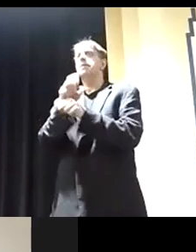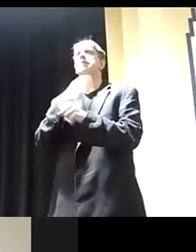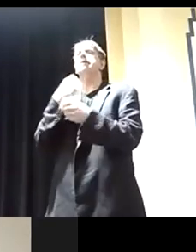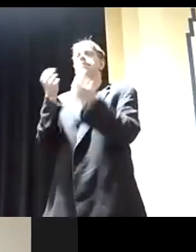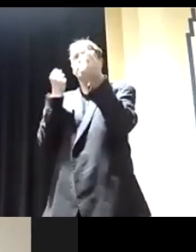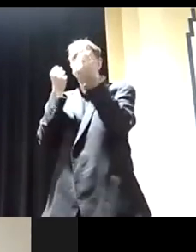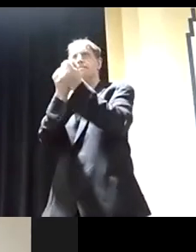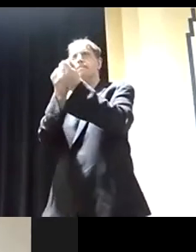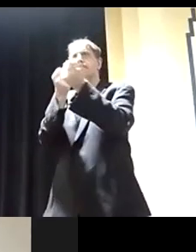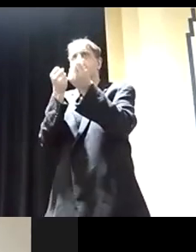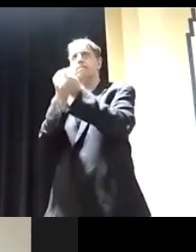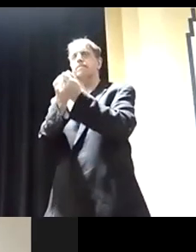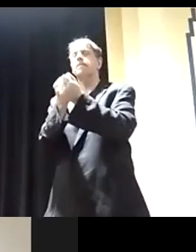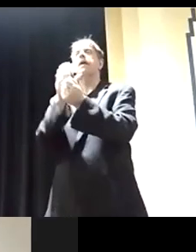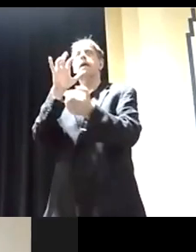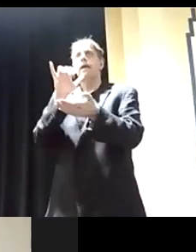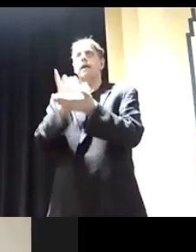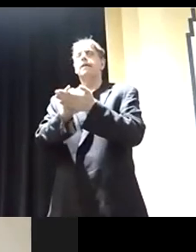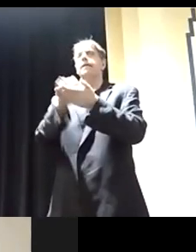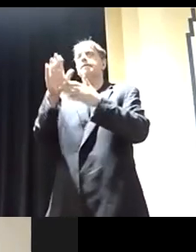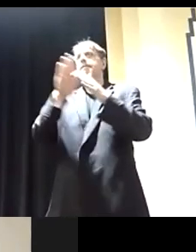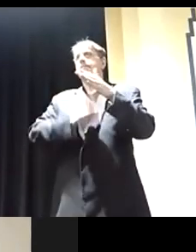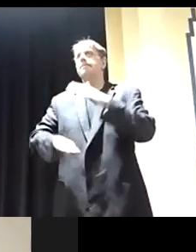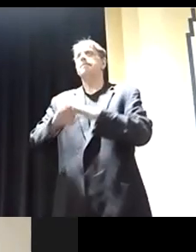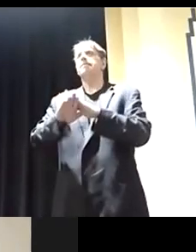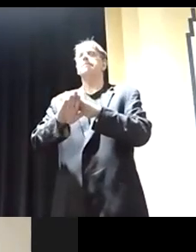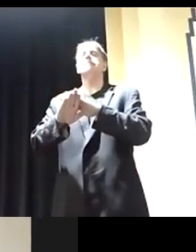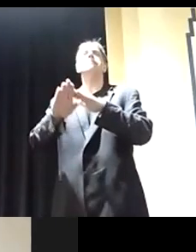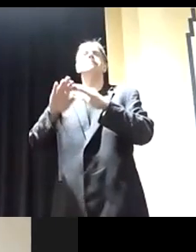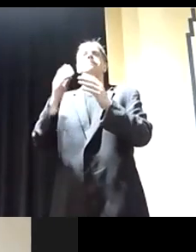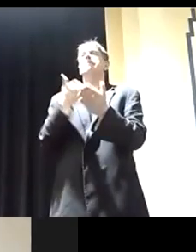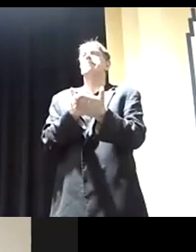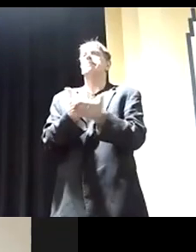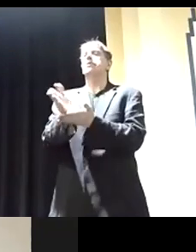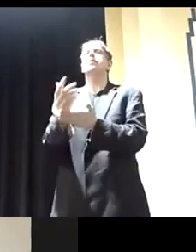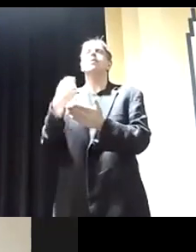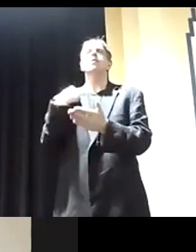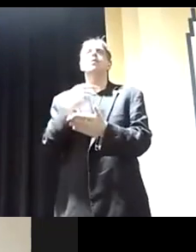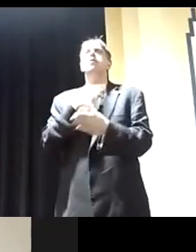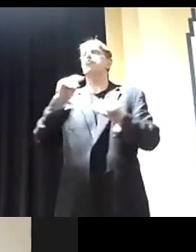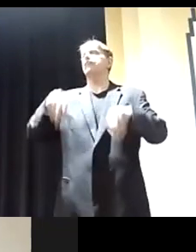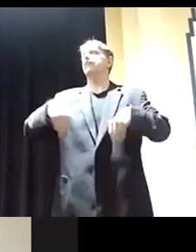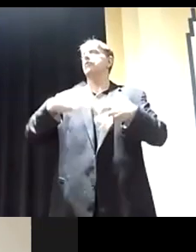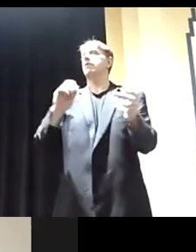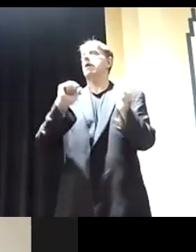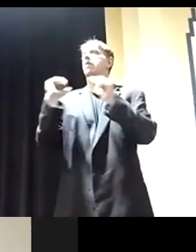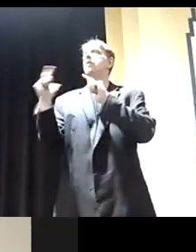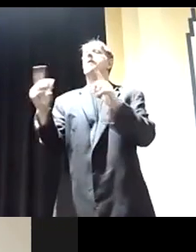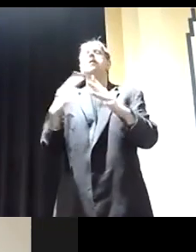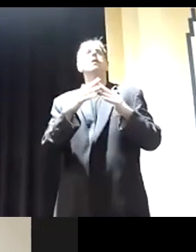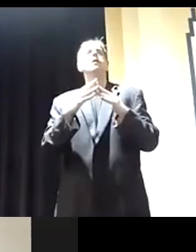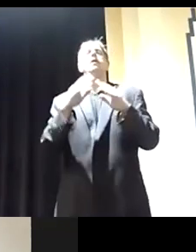Paid working leave. That's just a fundamental basic right that we should afford every American family. And